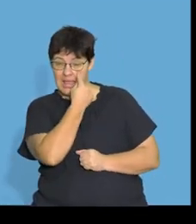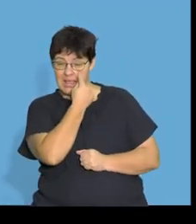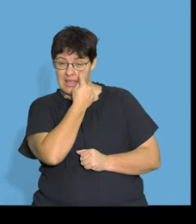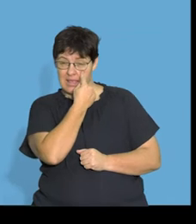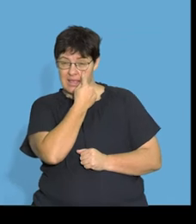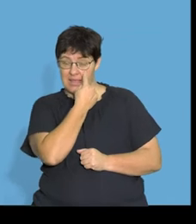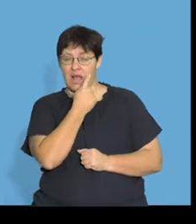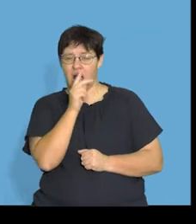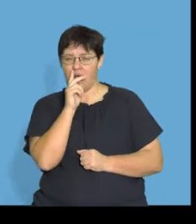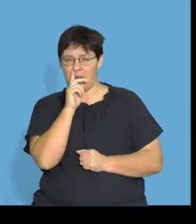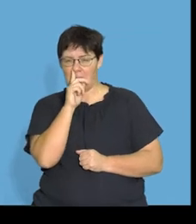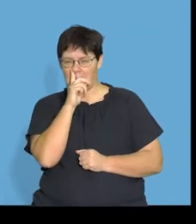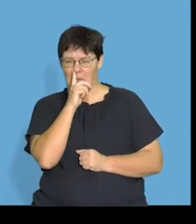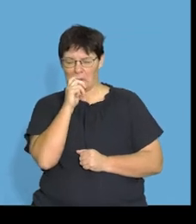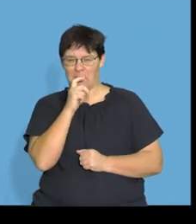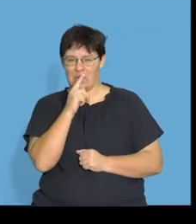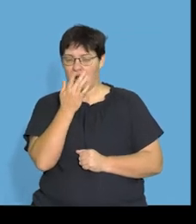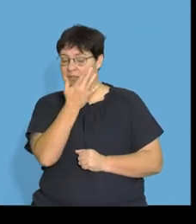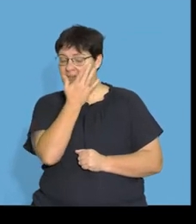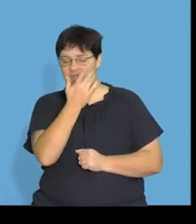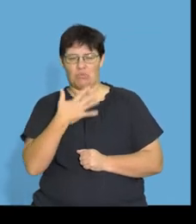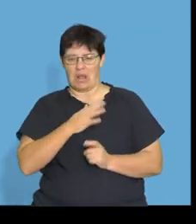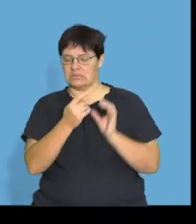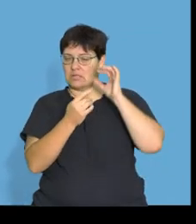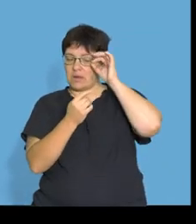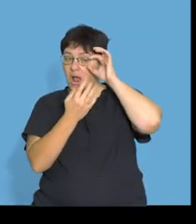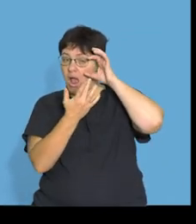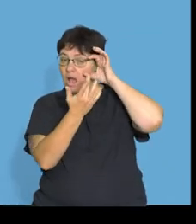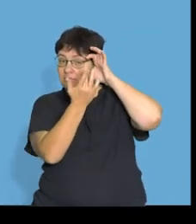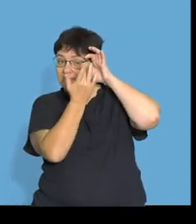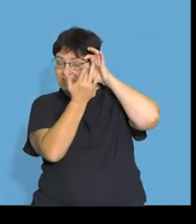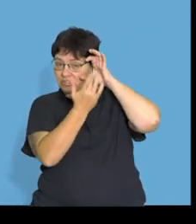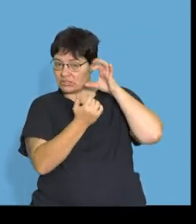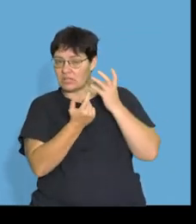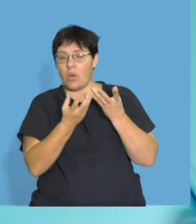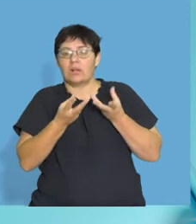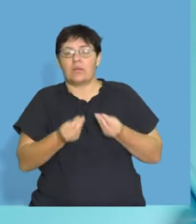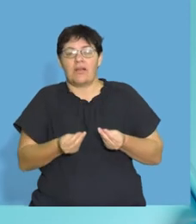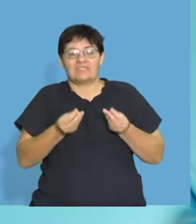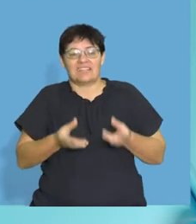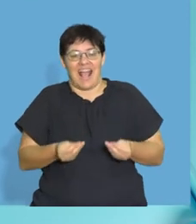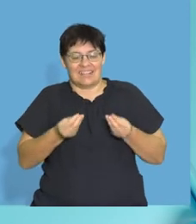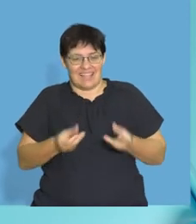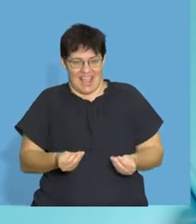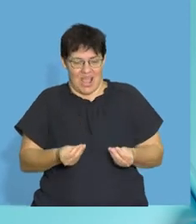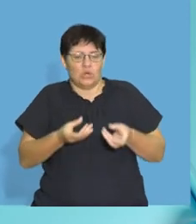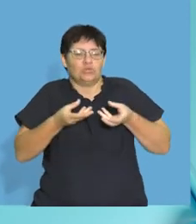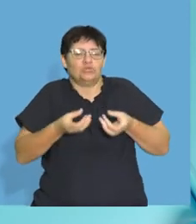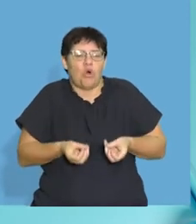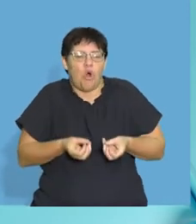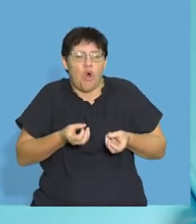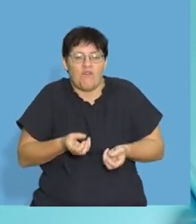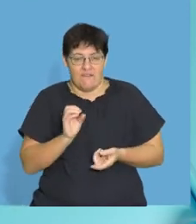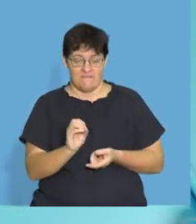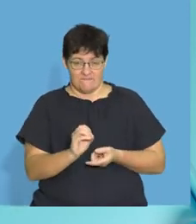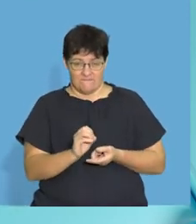nice, if you, I know you don't, maybe don't like to touch your eye, but if you touch your eye, it's very moist, all right, and it's very soft.